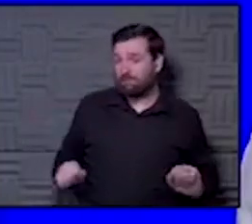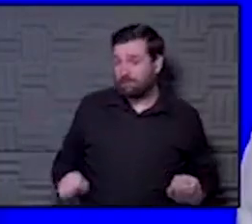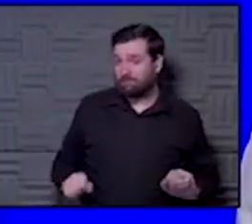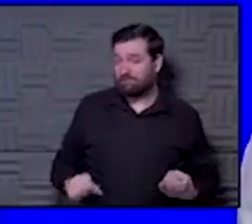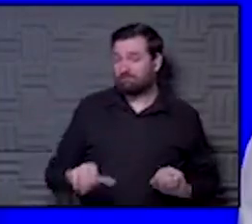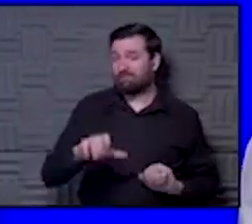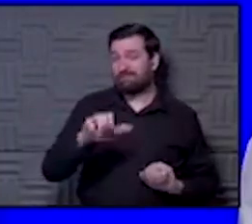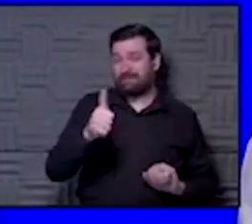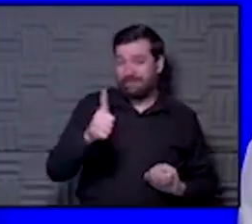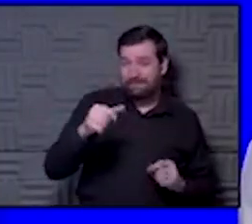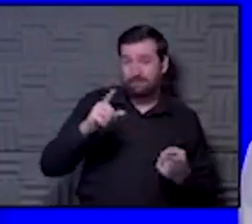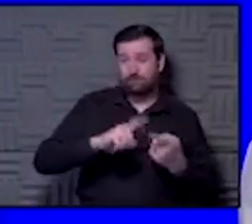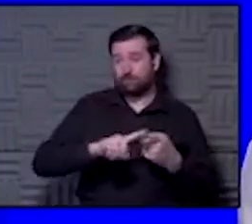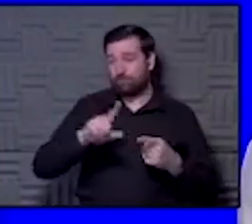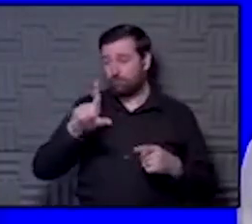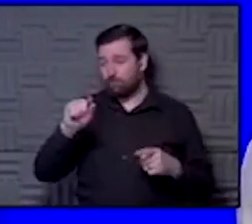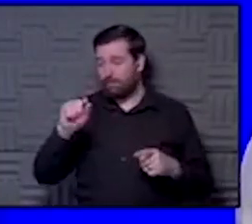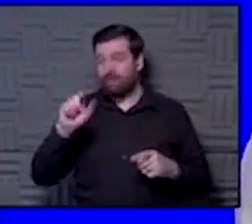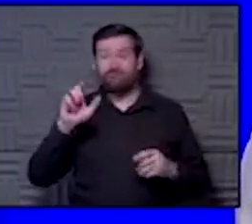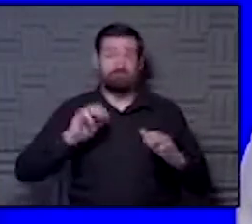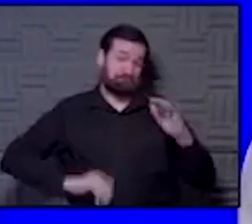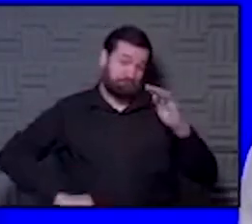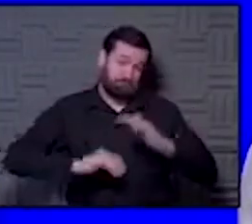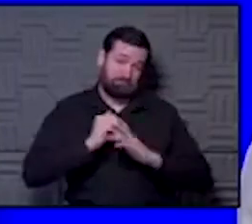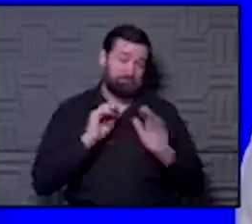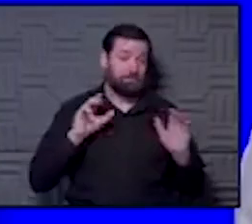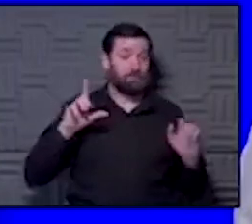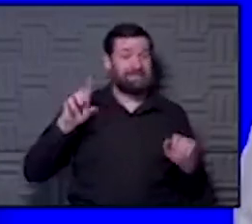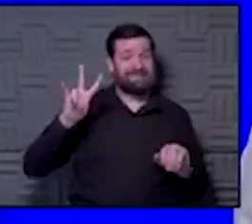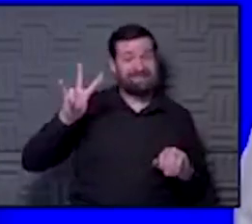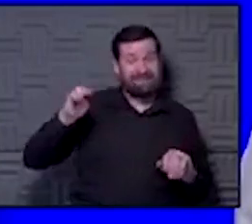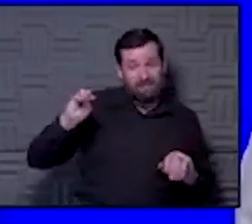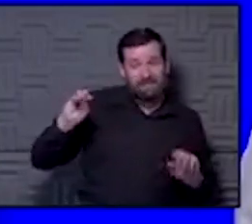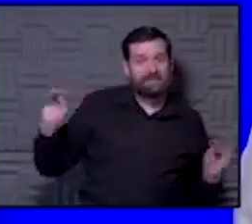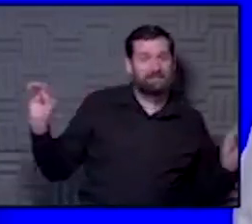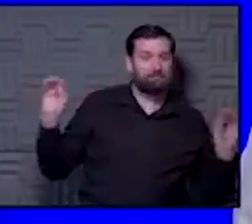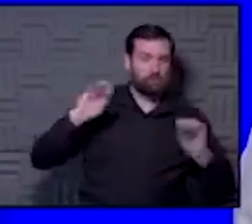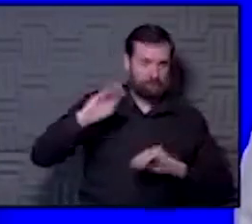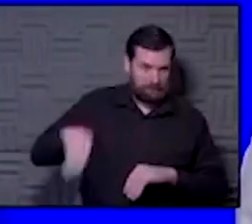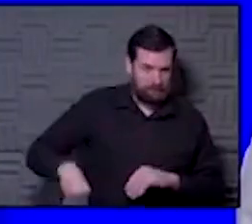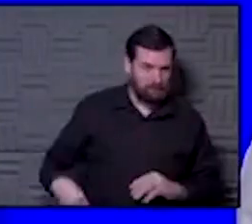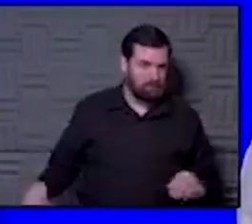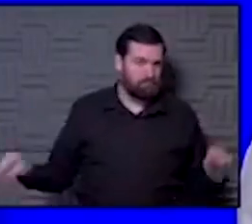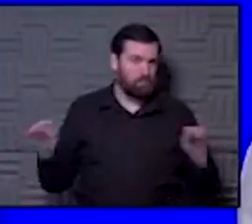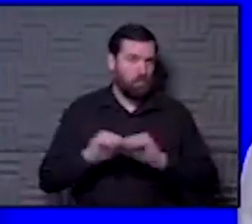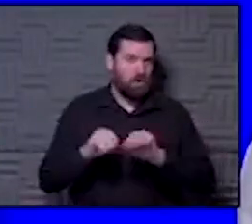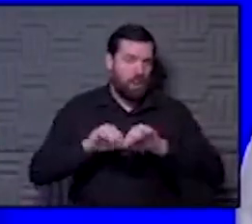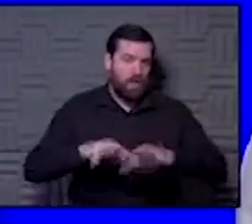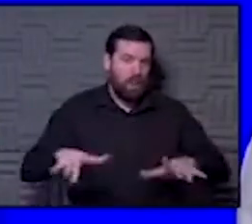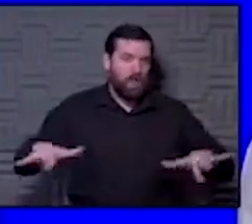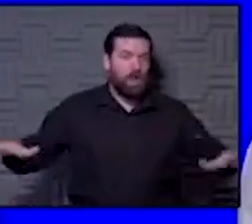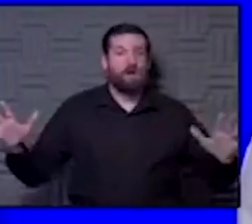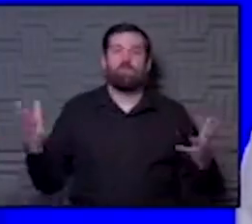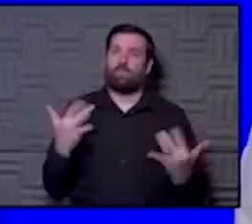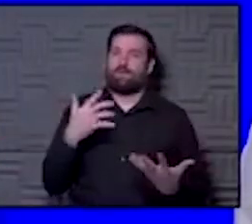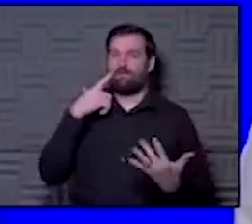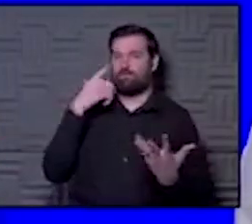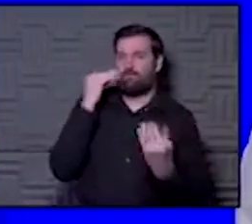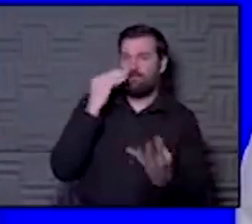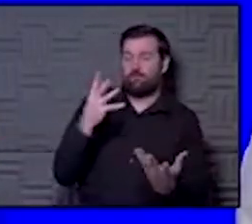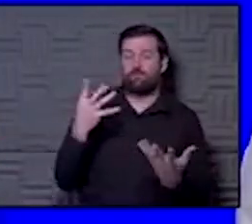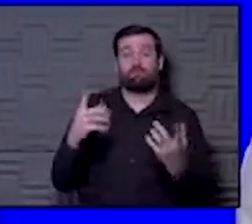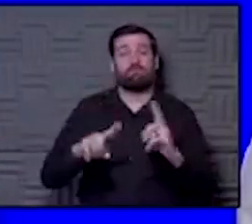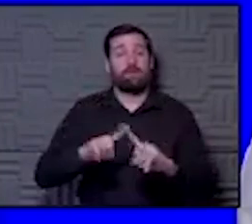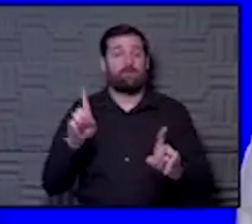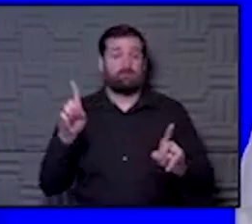10 to 20 to up to 70% more transmissible. Again, we are still waiting for a lot of data on that. Clinically, it doesn't look